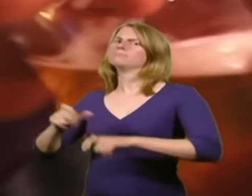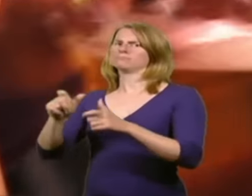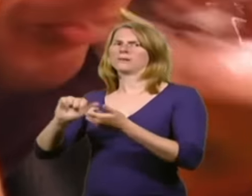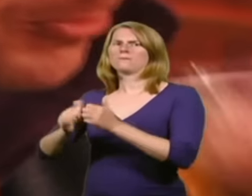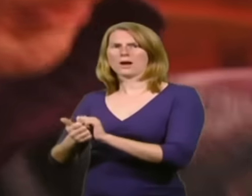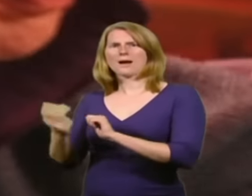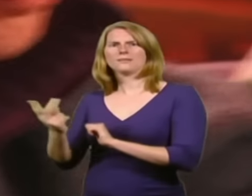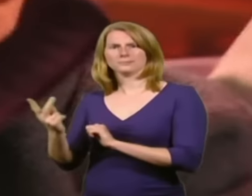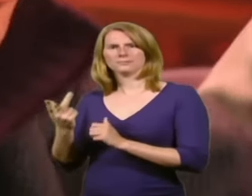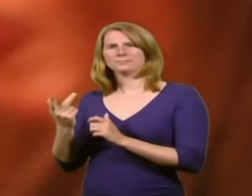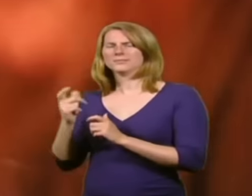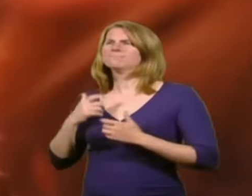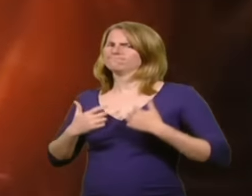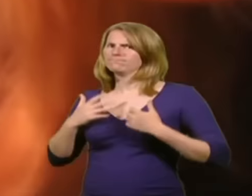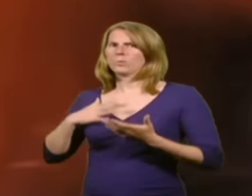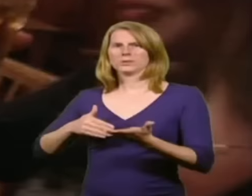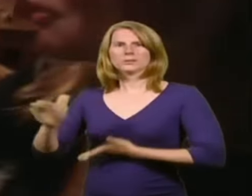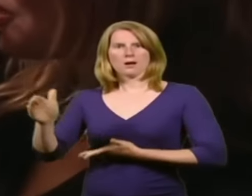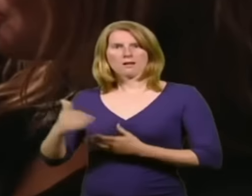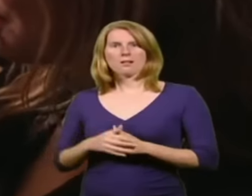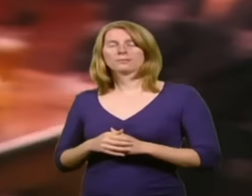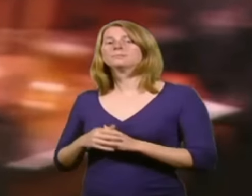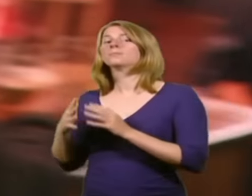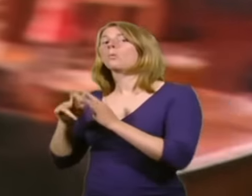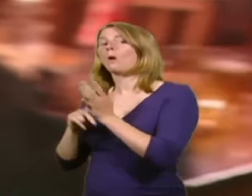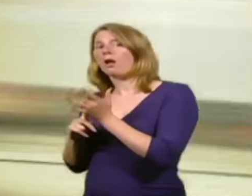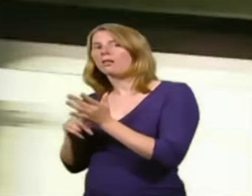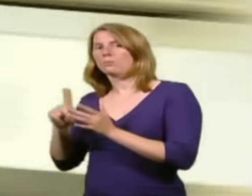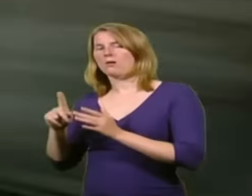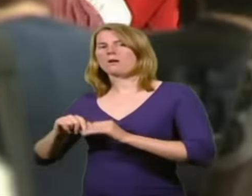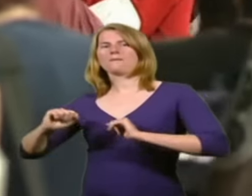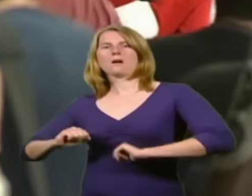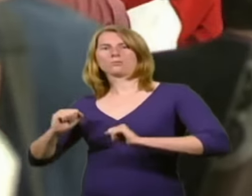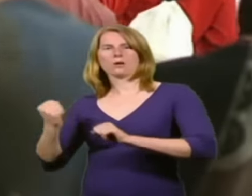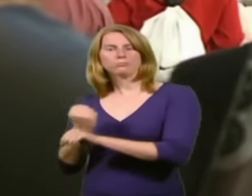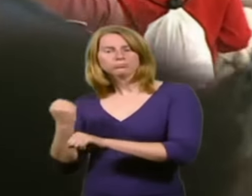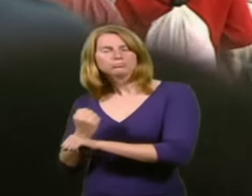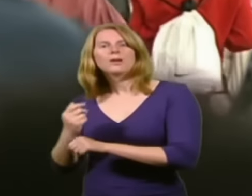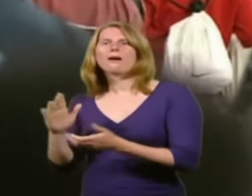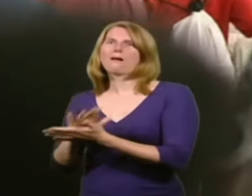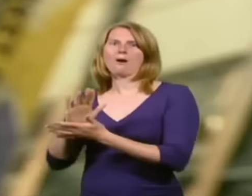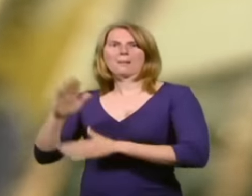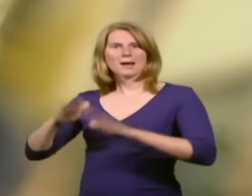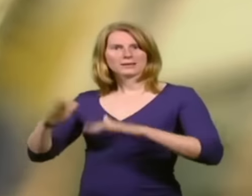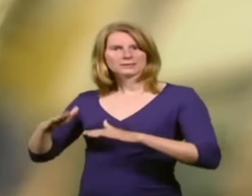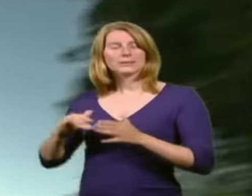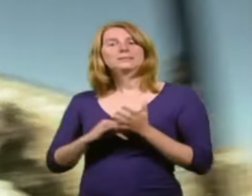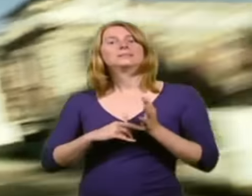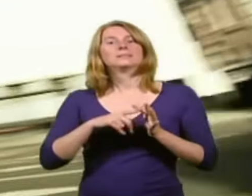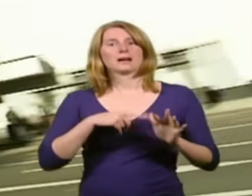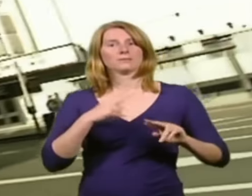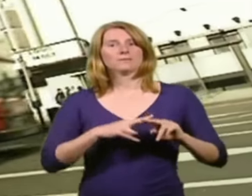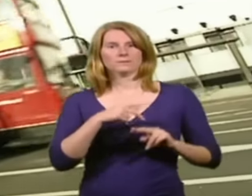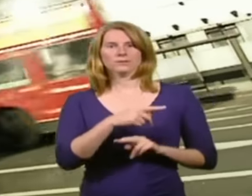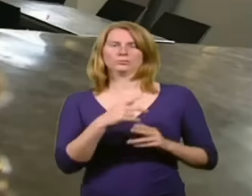Will is a furniture maker and enjoys painting. Steph is a social worker. I caught up with Will and Steph the next day in their favourite coffee